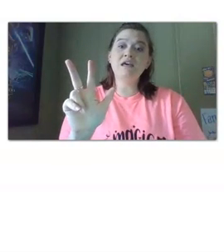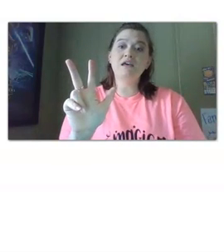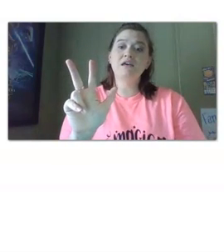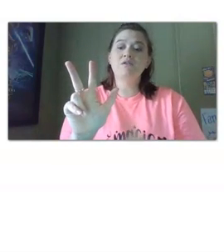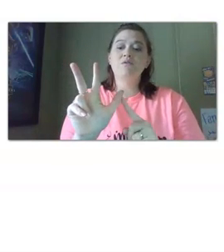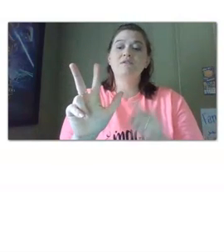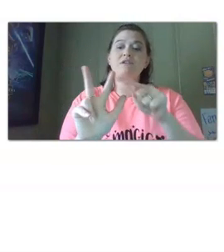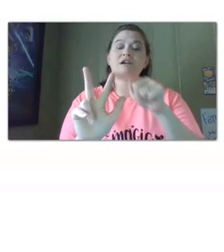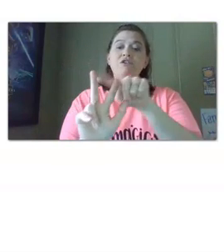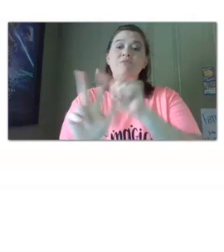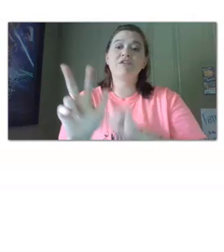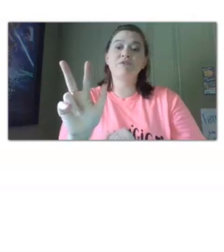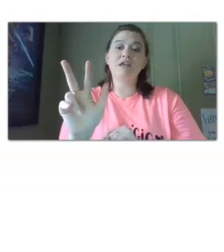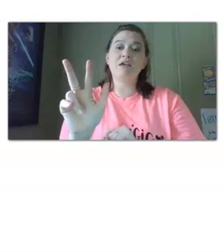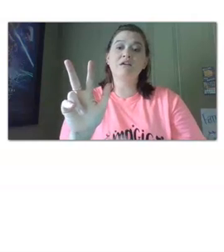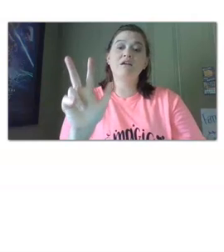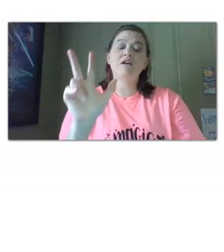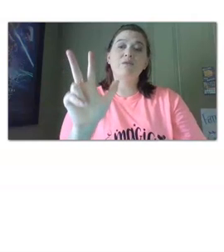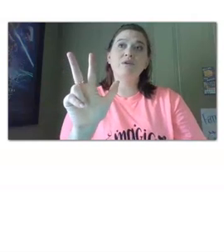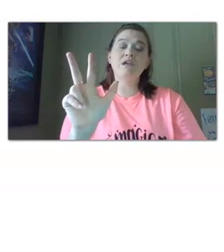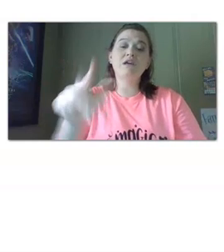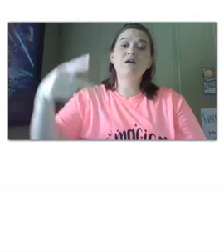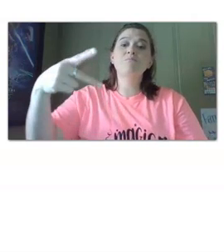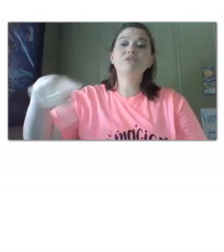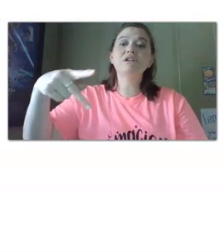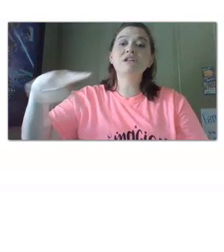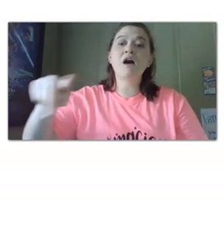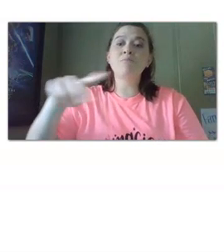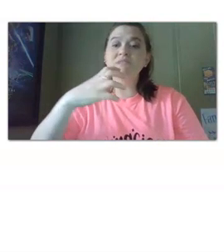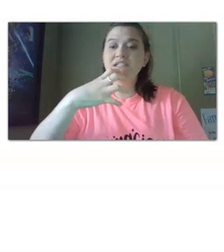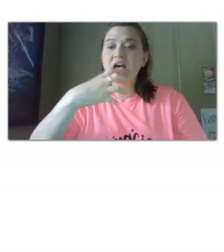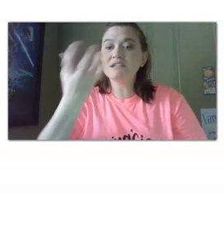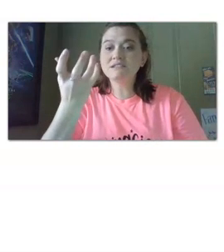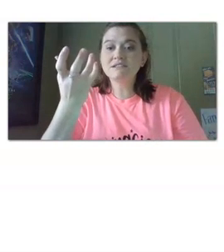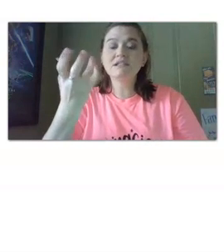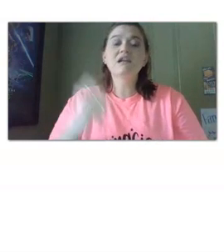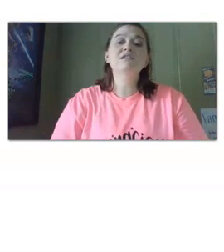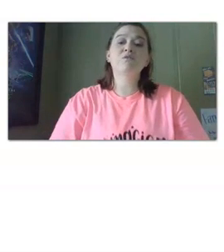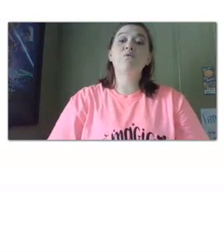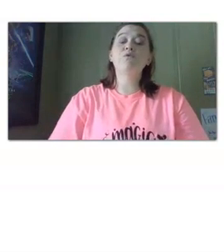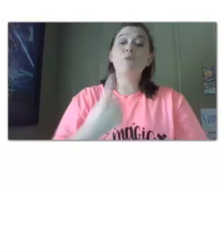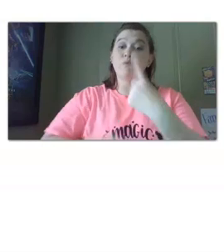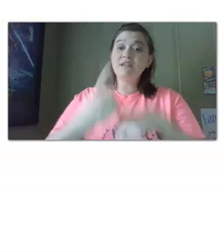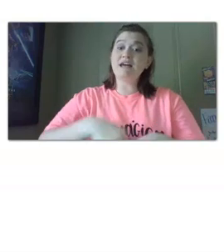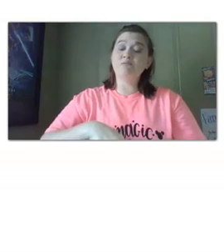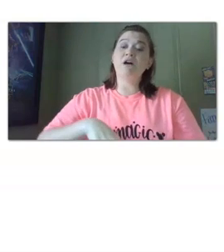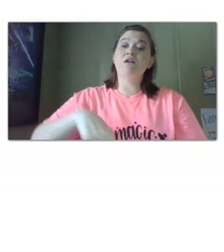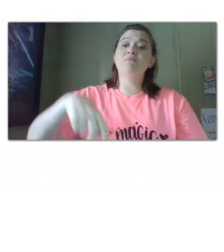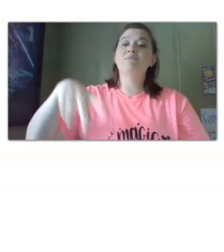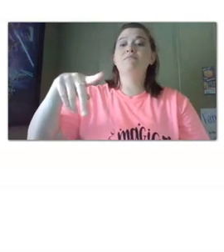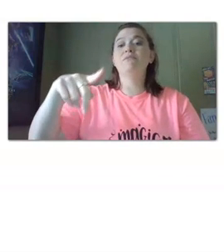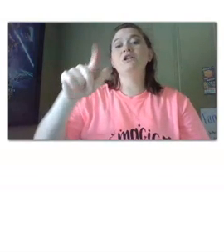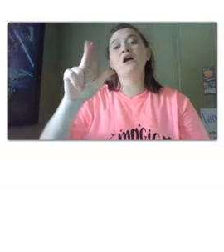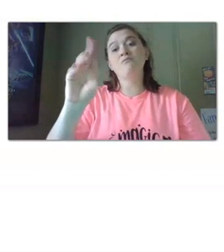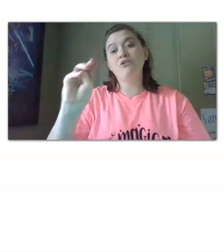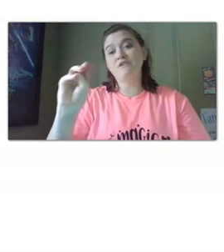there's how i do my three three plums so the way we sign plum